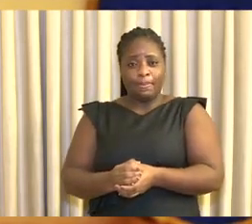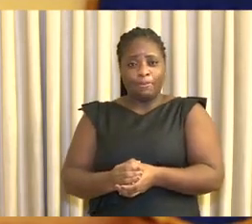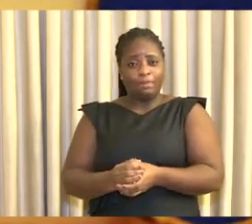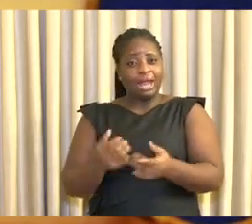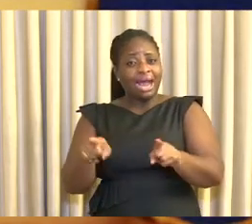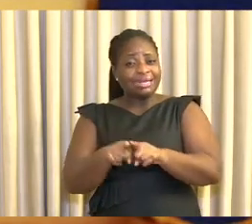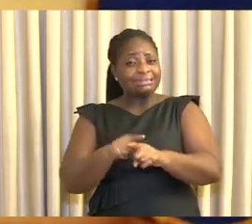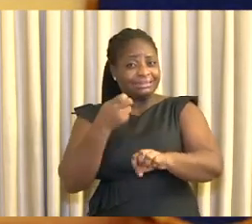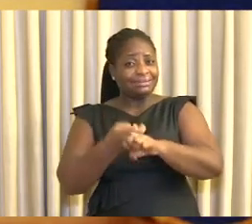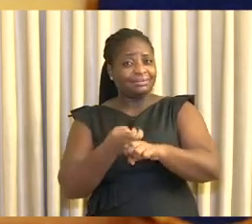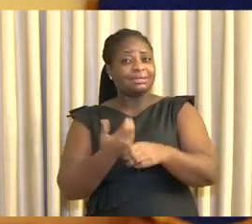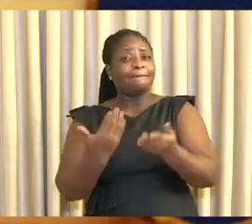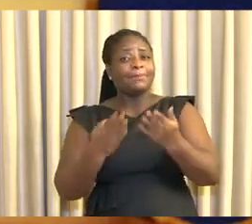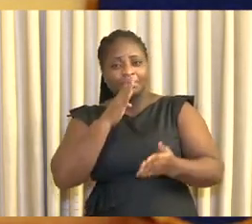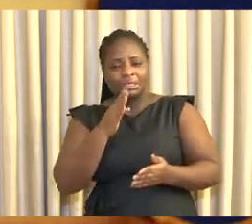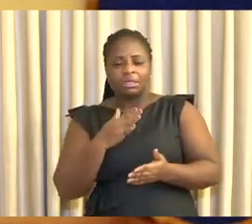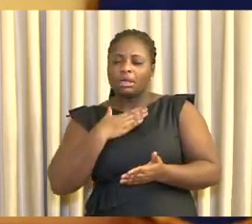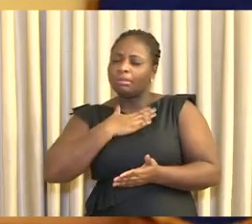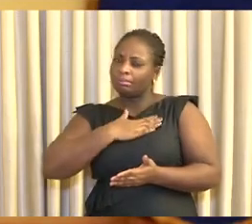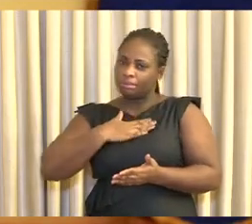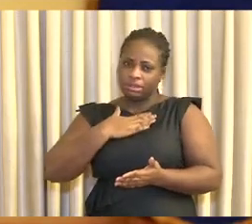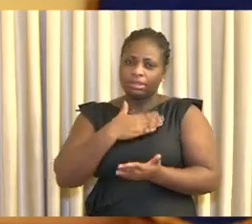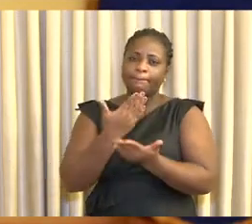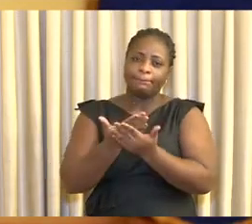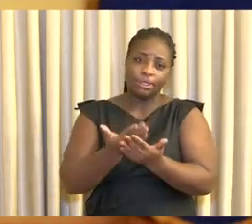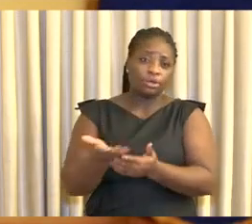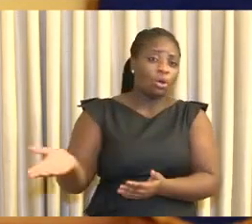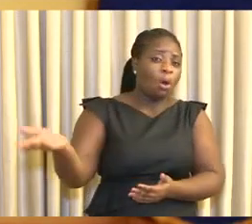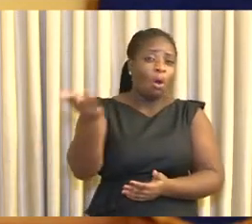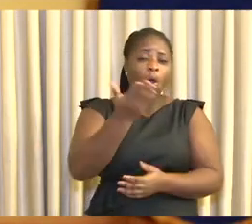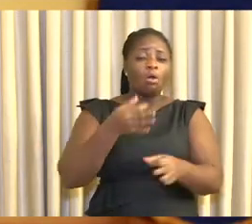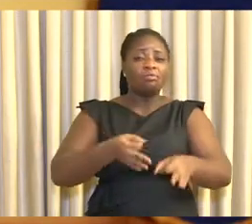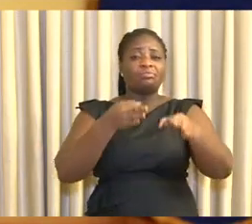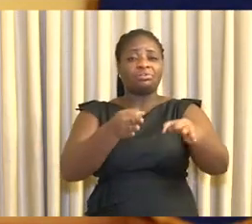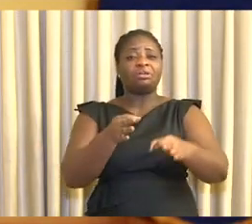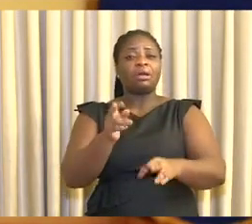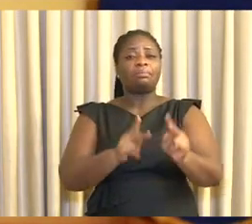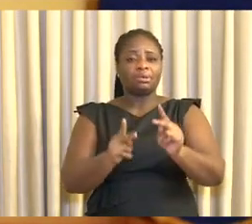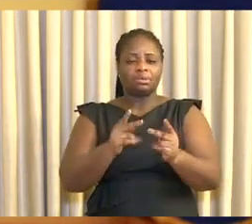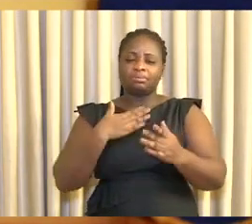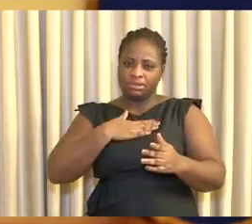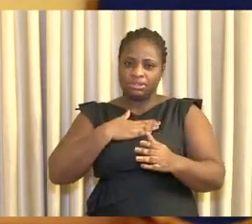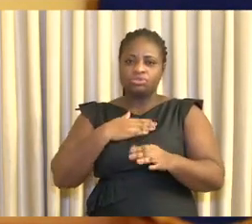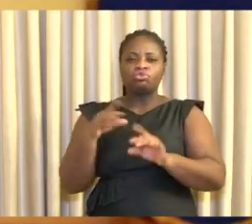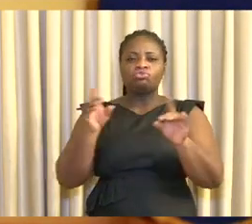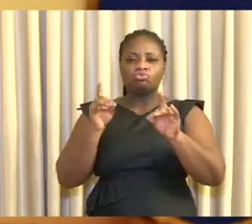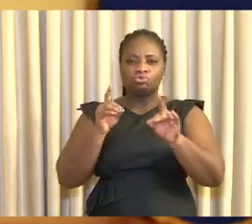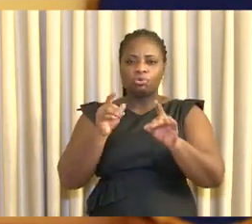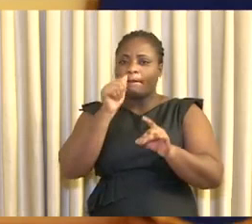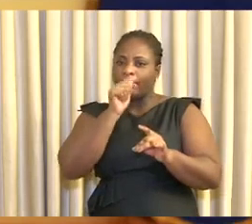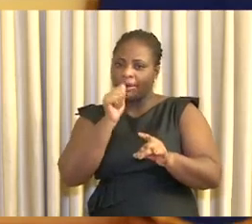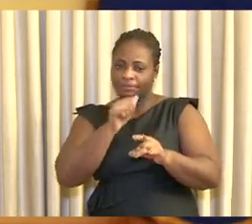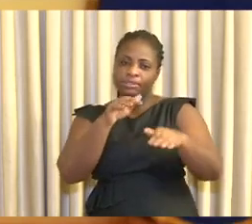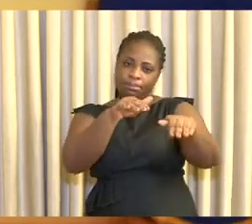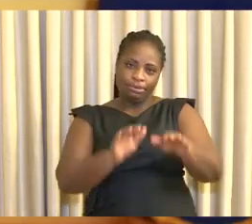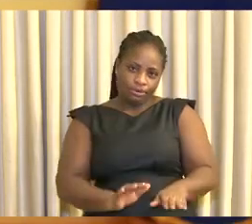be, I encourage all bereaved persons to conduct private burials of their loved ones, but ensure